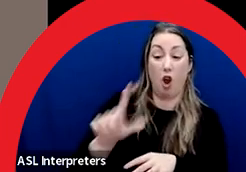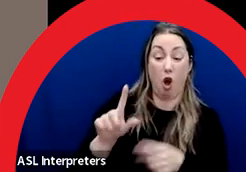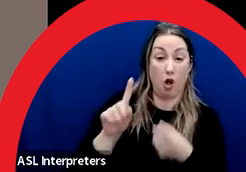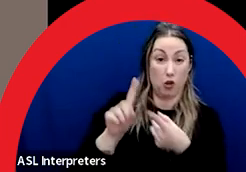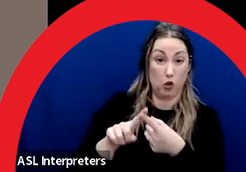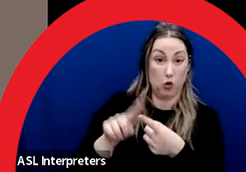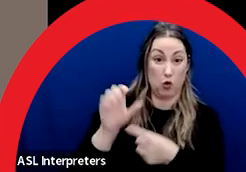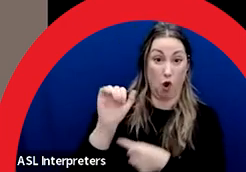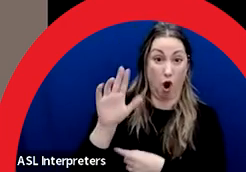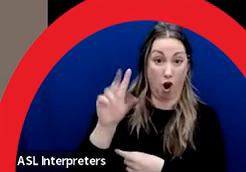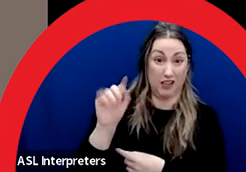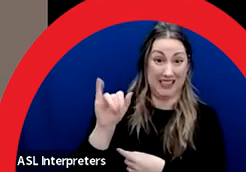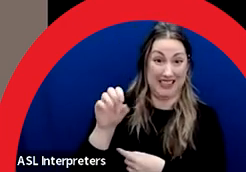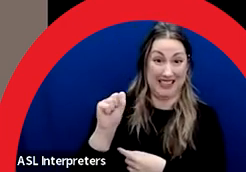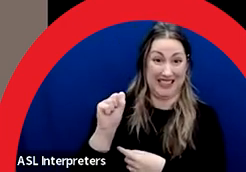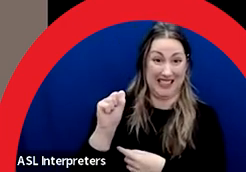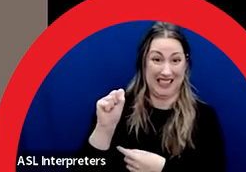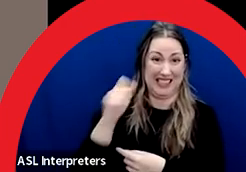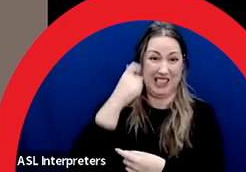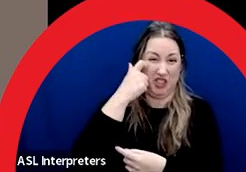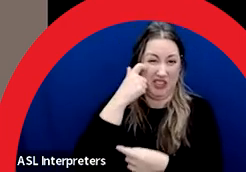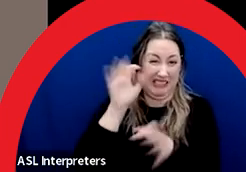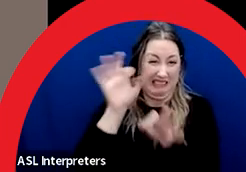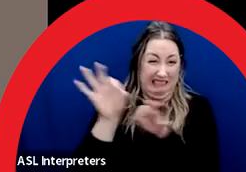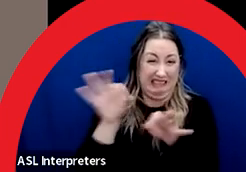read it carefully as I will not go through it in detail right now.